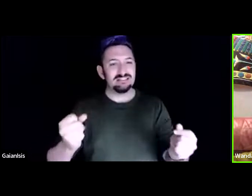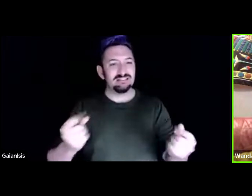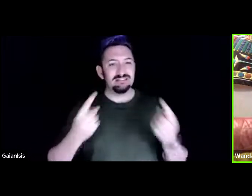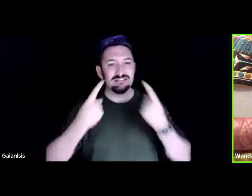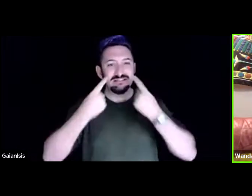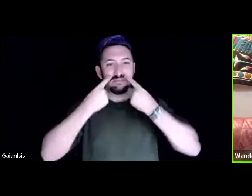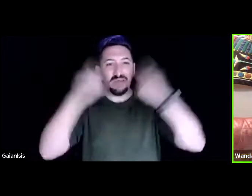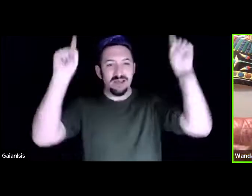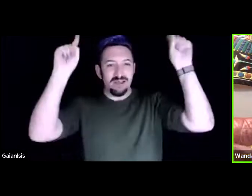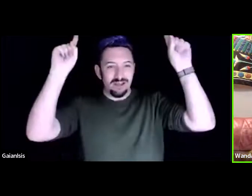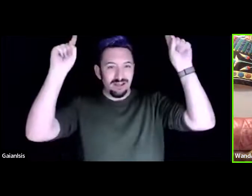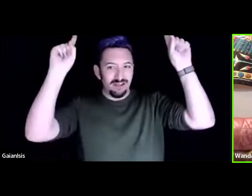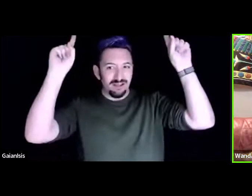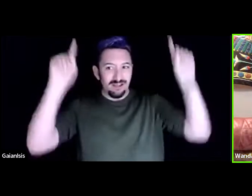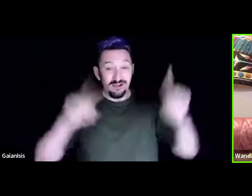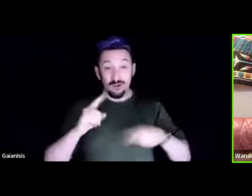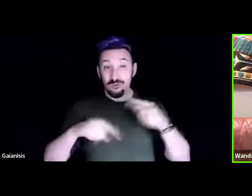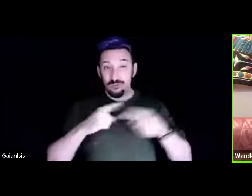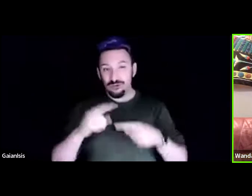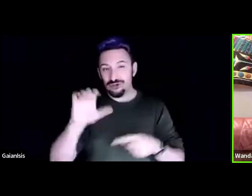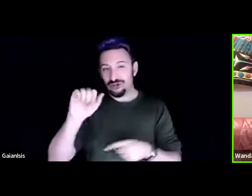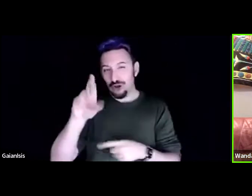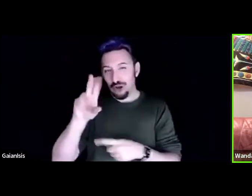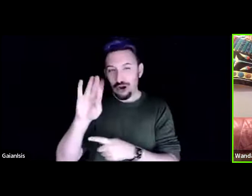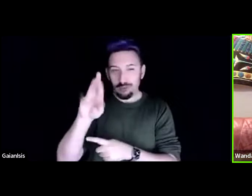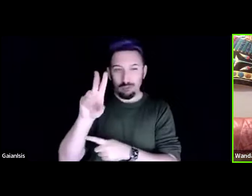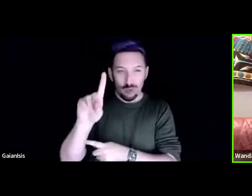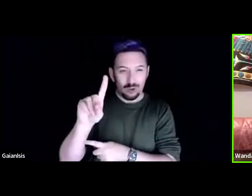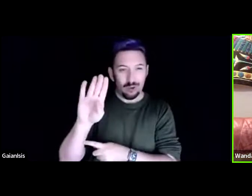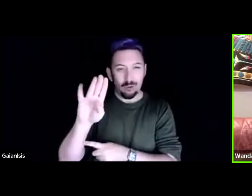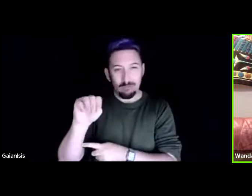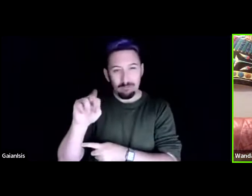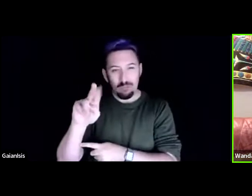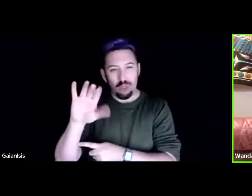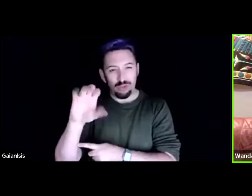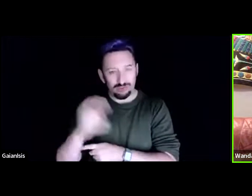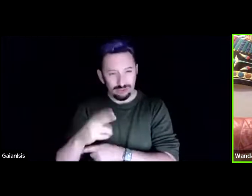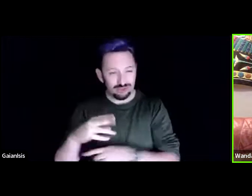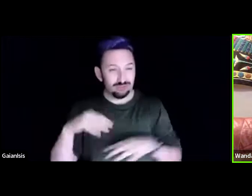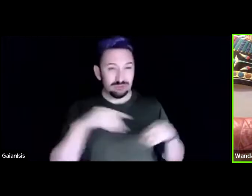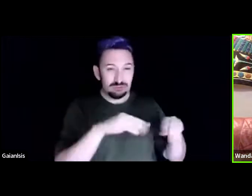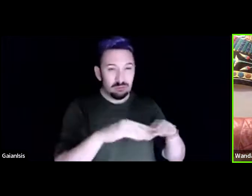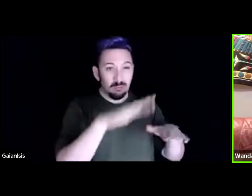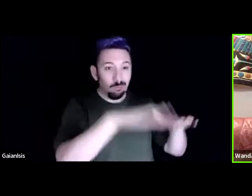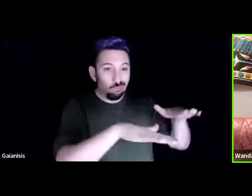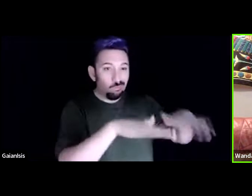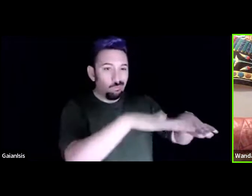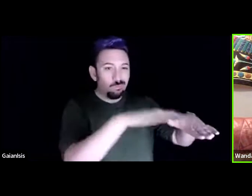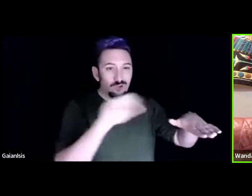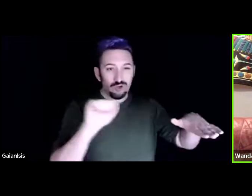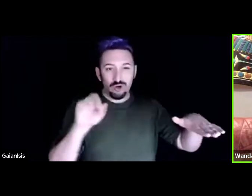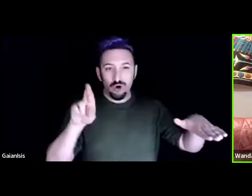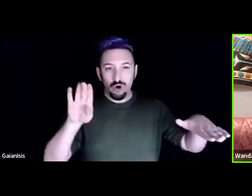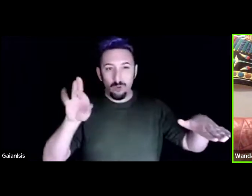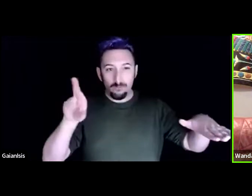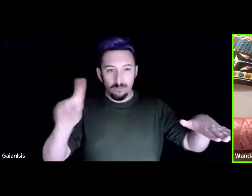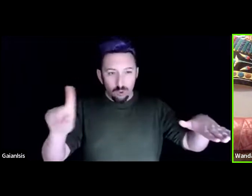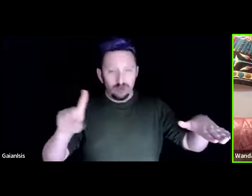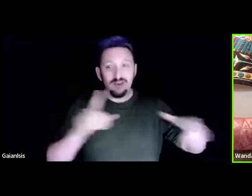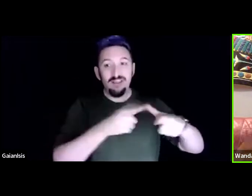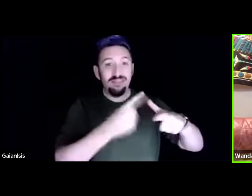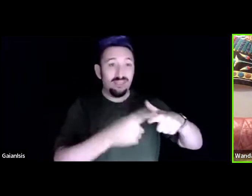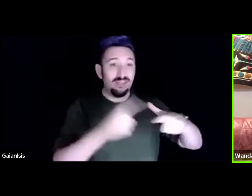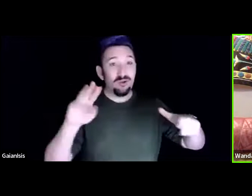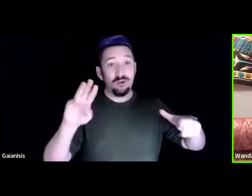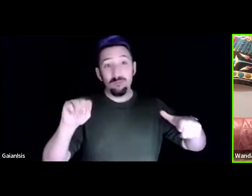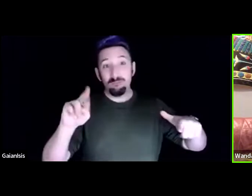cardboard mulching and you got all this grass in these weeds you lay the cardboard down and you're you put the mulch on you go wow this looks beautiful right